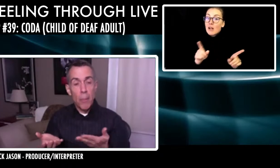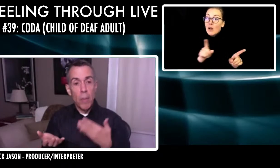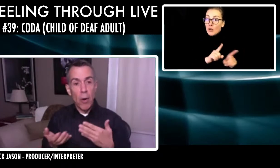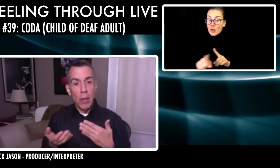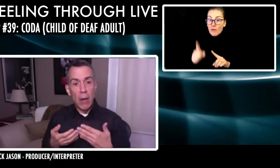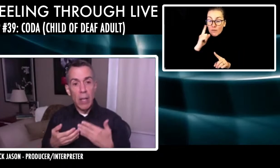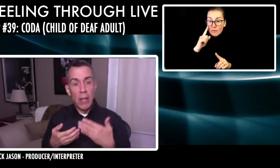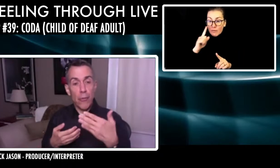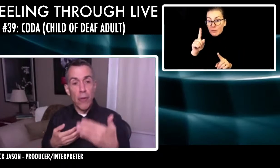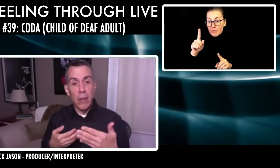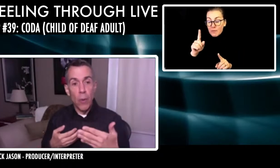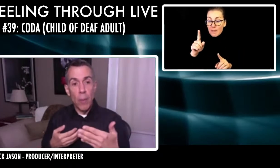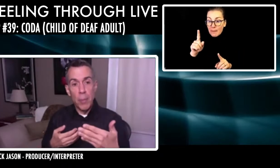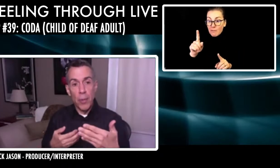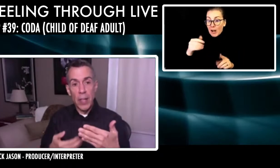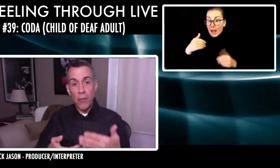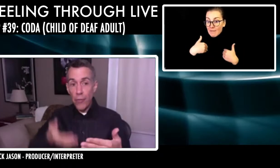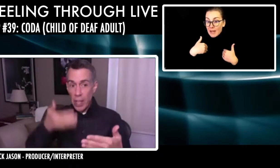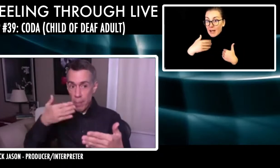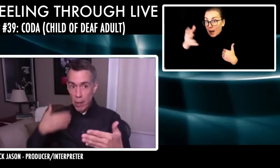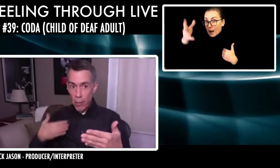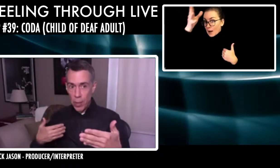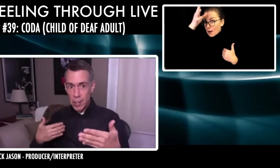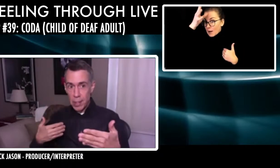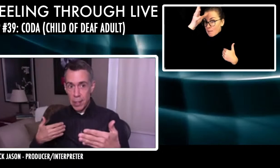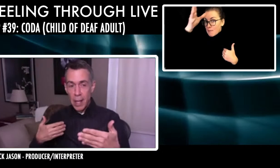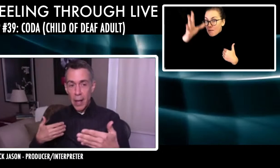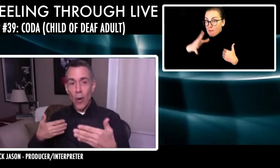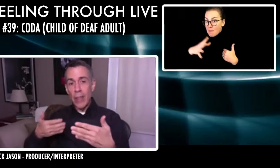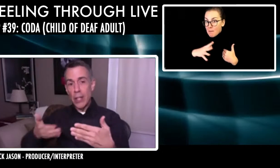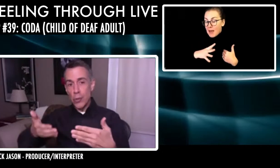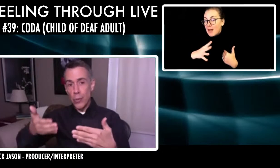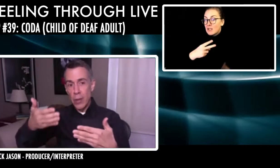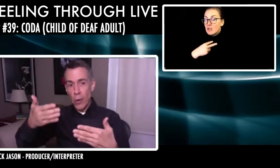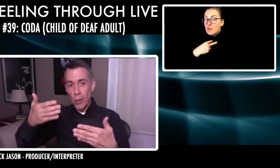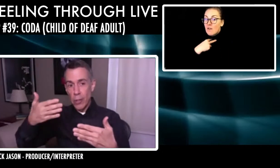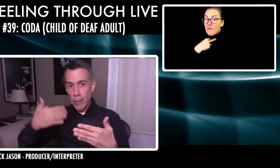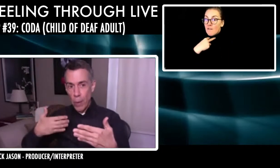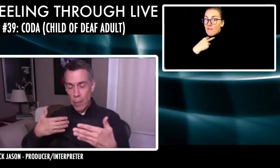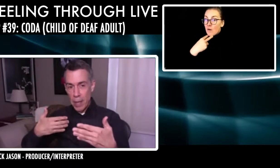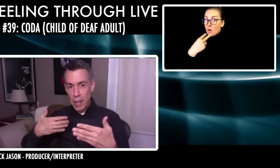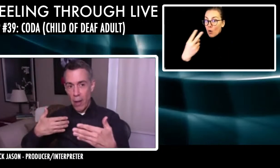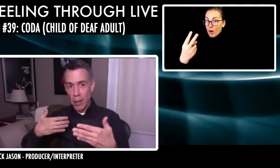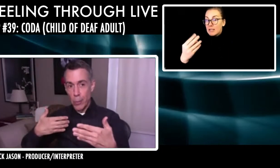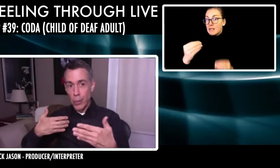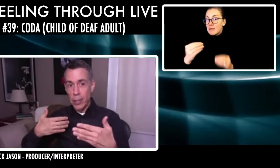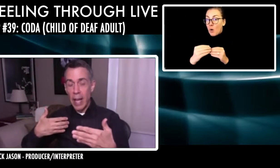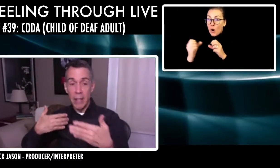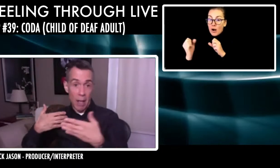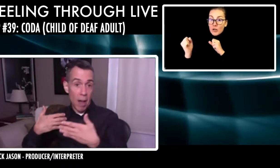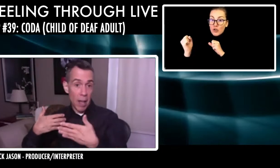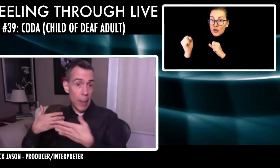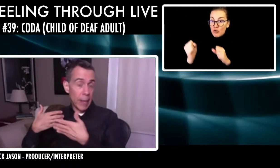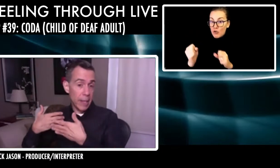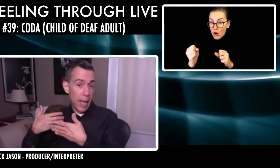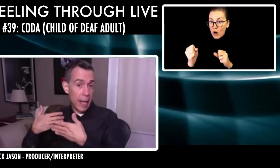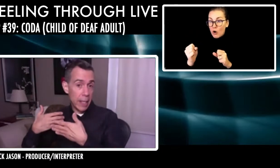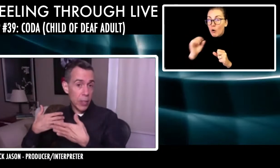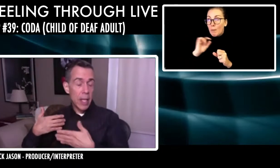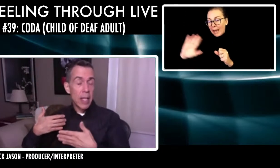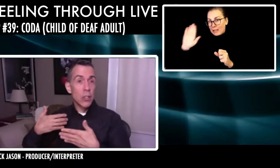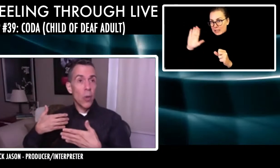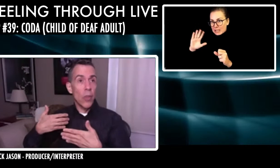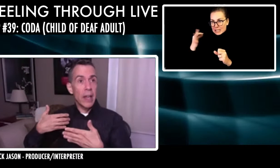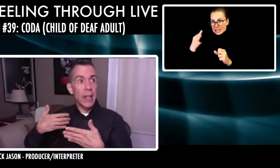put Marley out in front of what people think of female voices and how they treat or look at women in Hollywood at the time, back in the